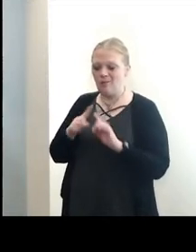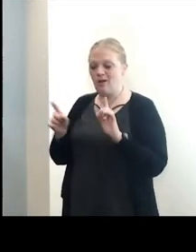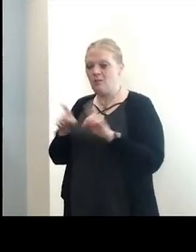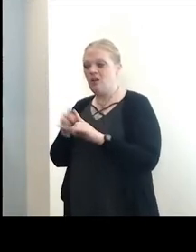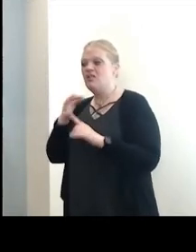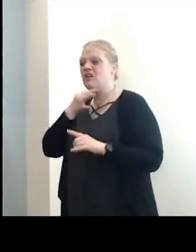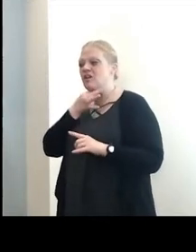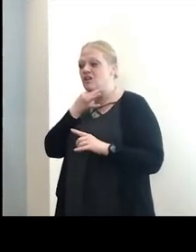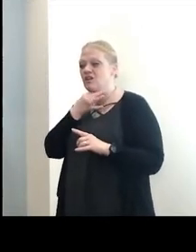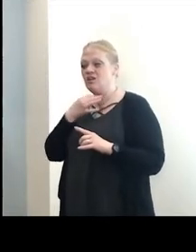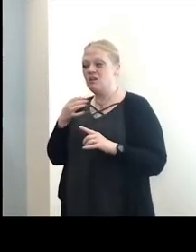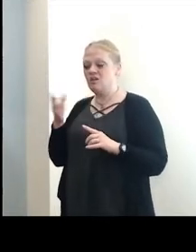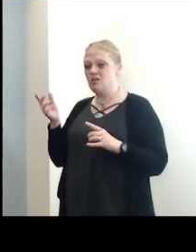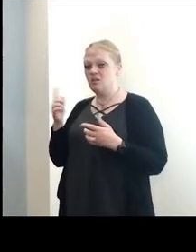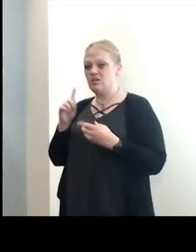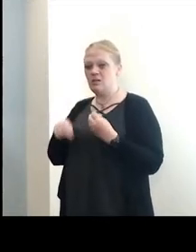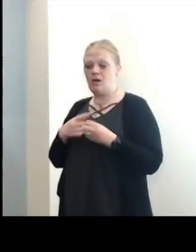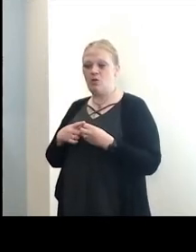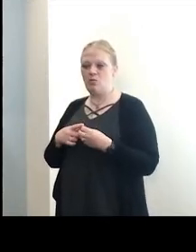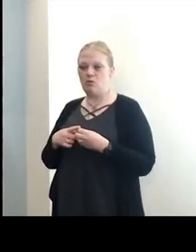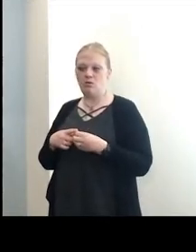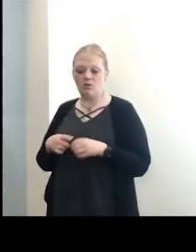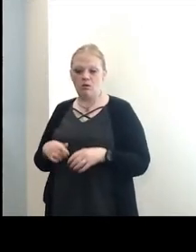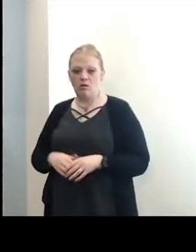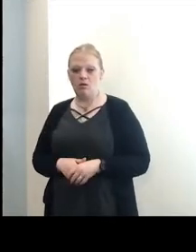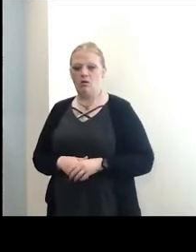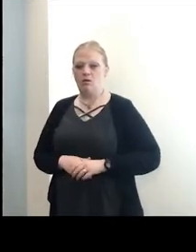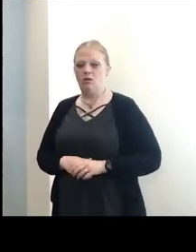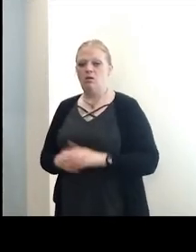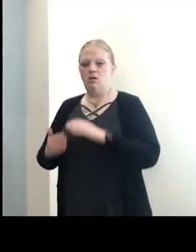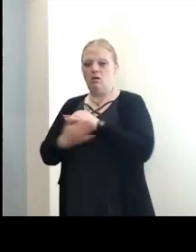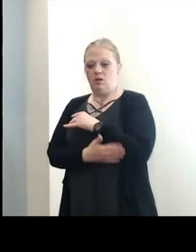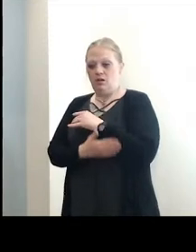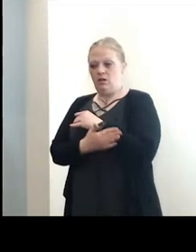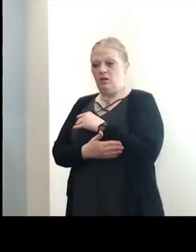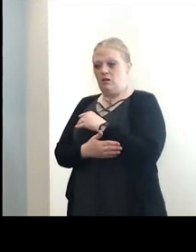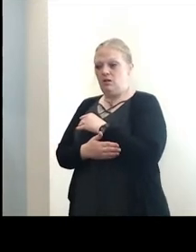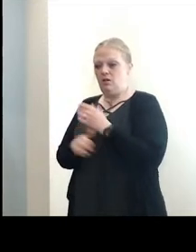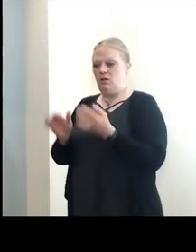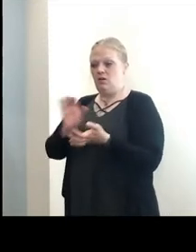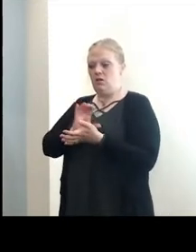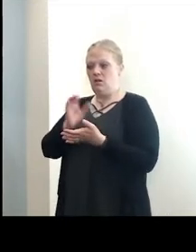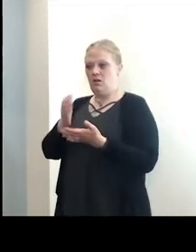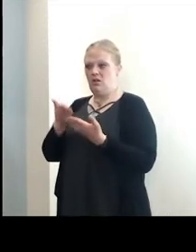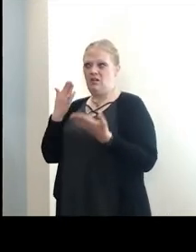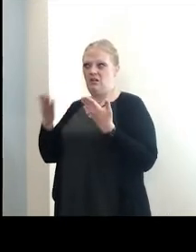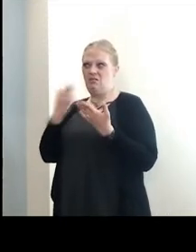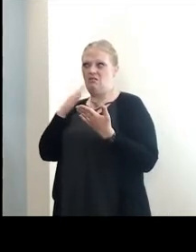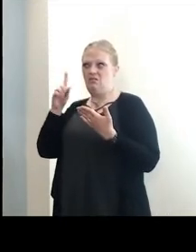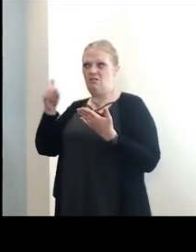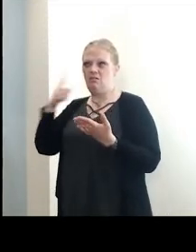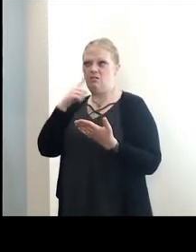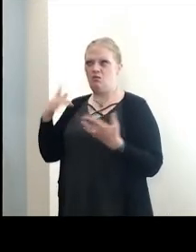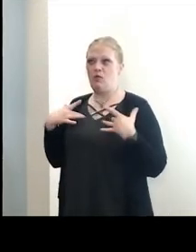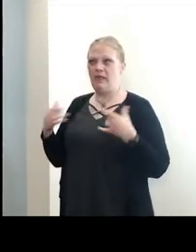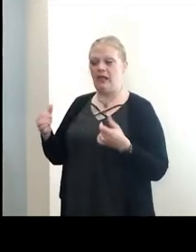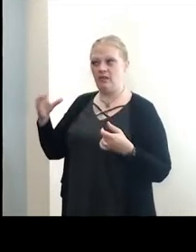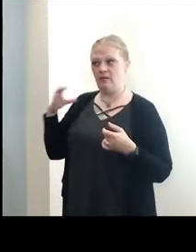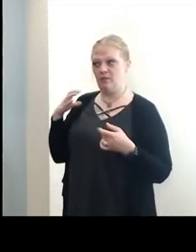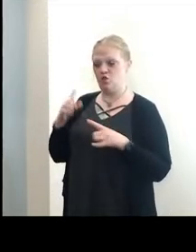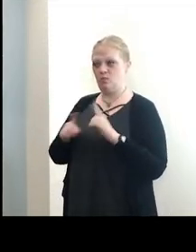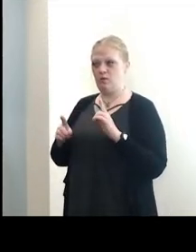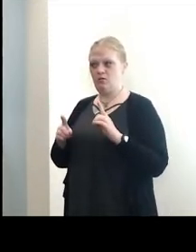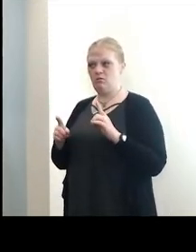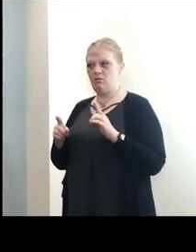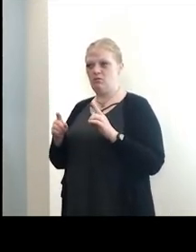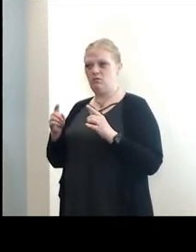curious to know where things stand as far as the county supply. This might be a good question for the health commissioner, but what